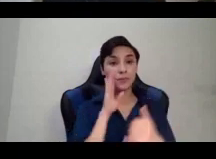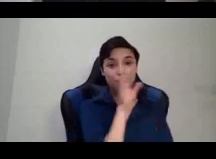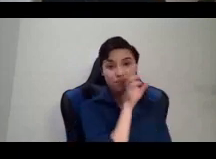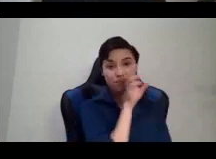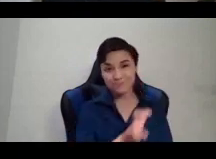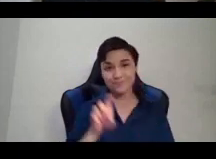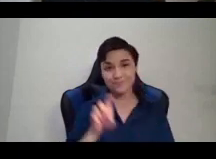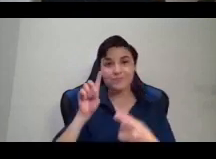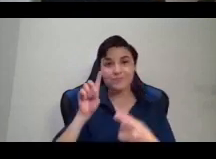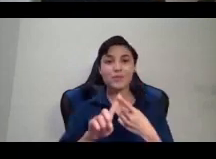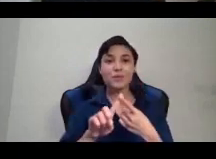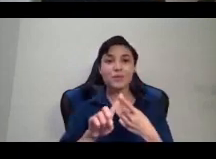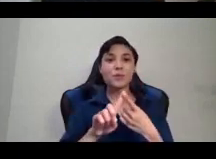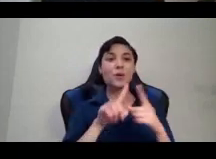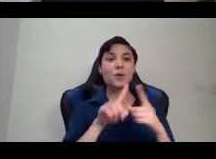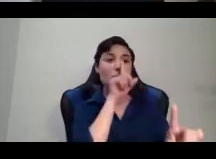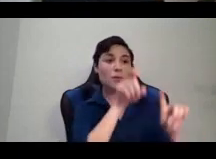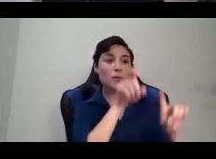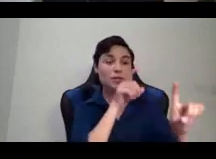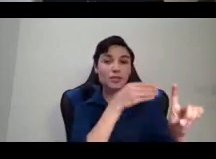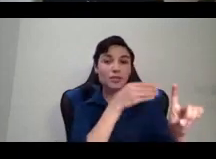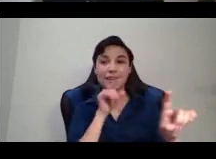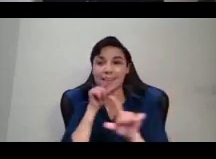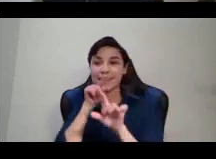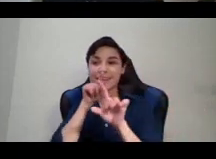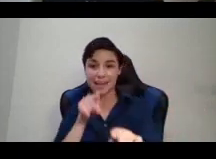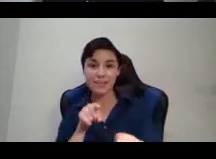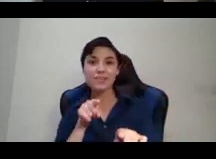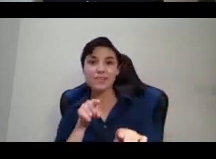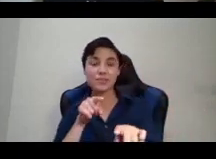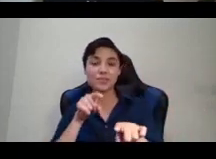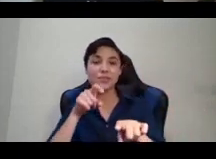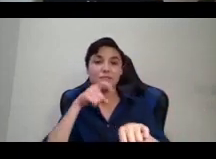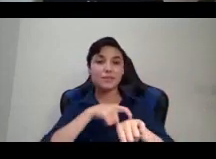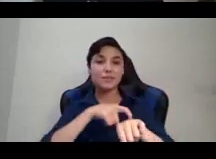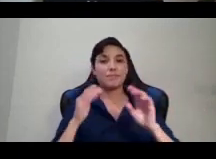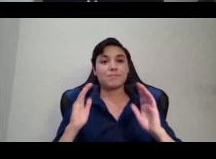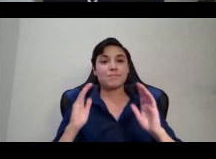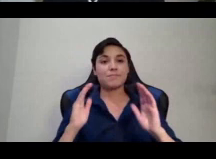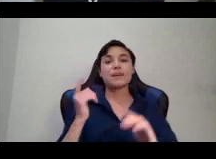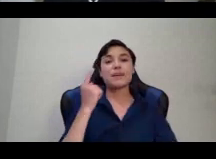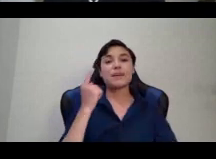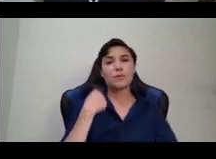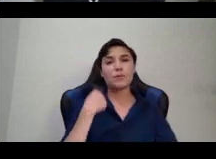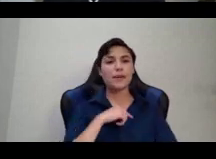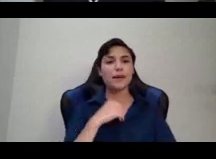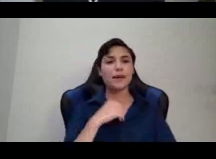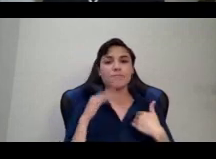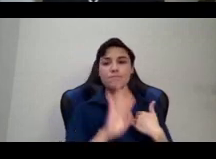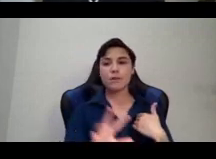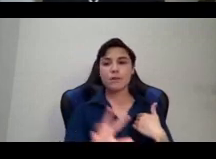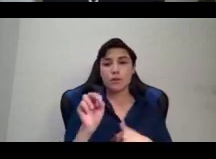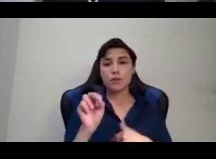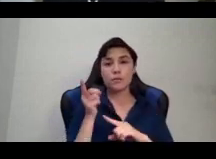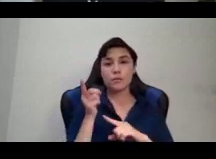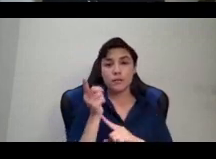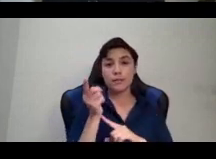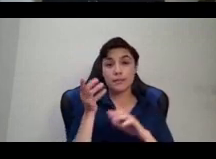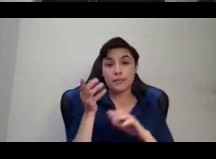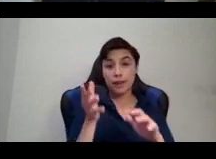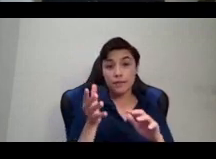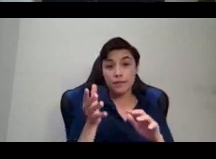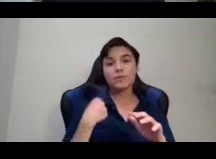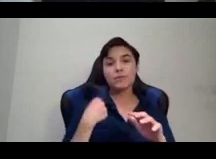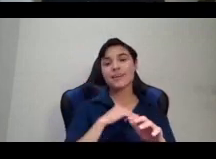section, hopefully with, we actually have 30 minutes left, so I think we will have a good amount of time for questions. So please go